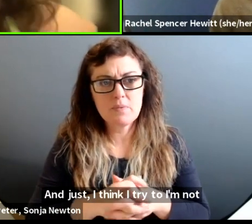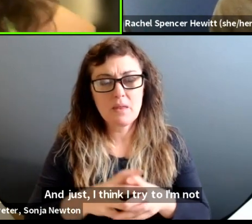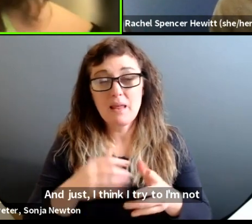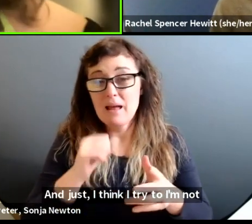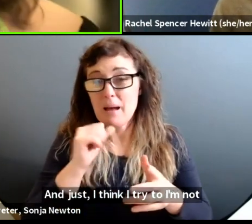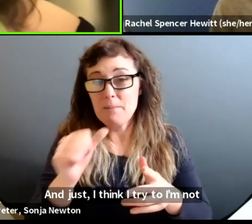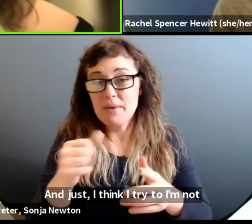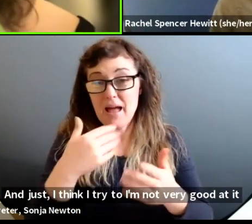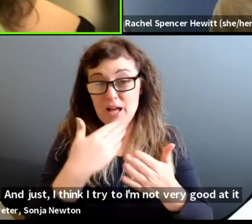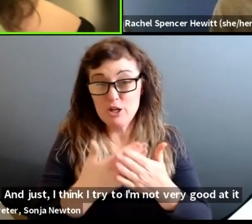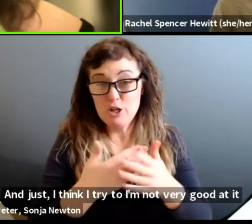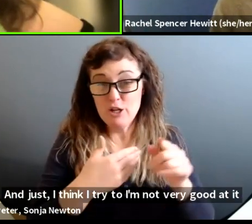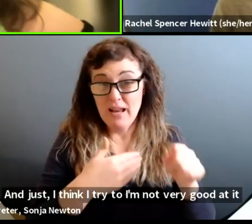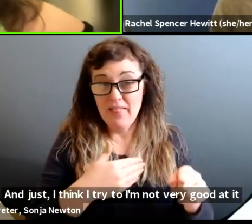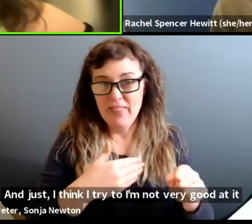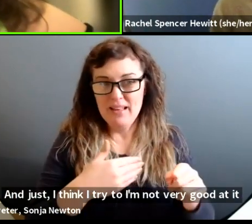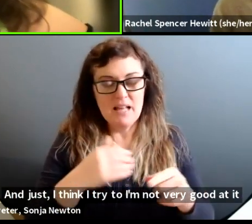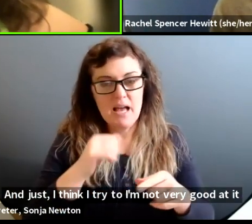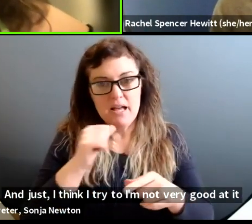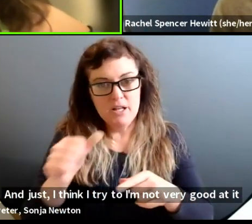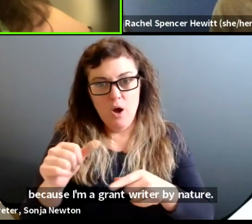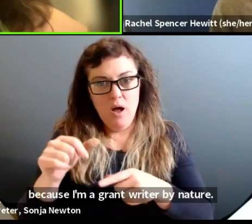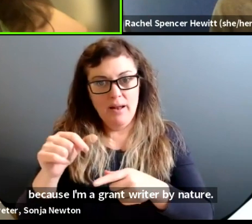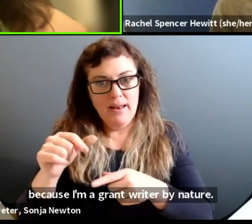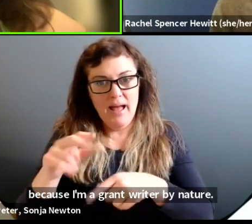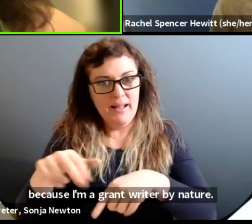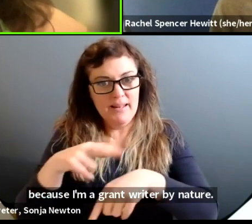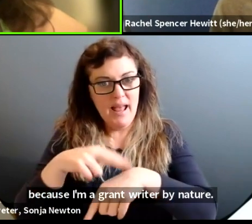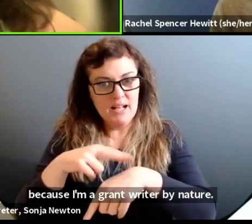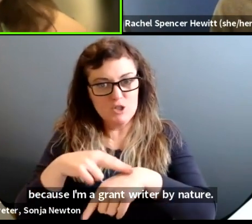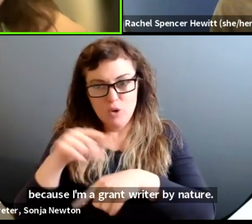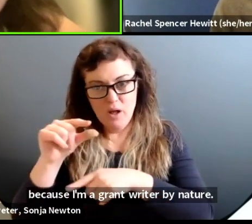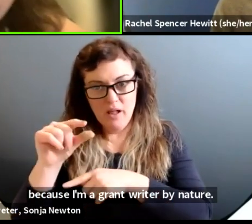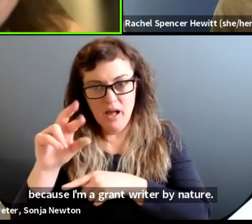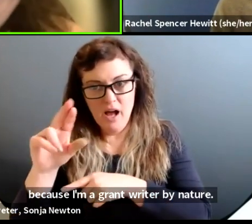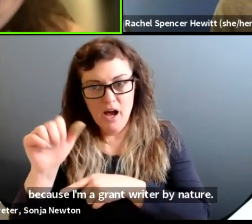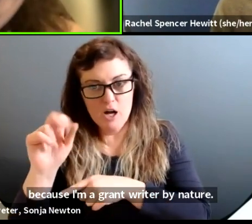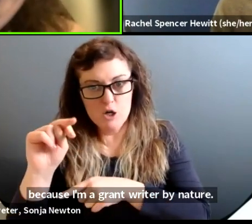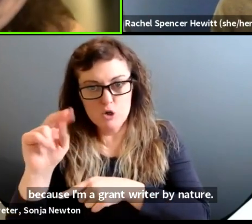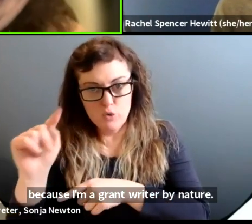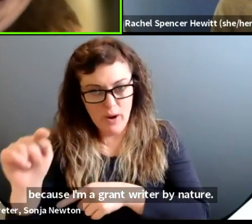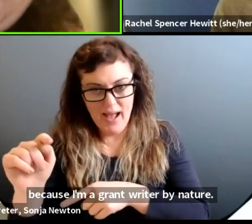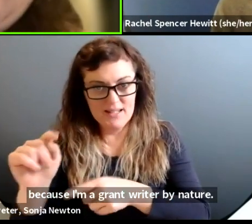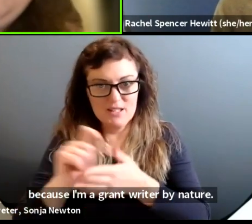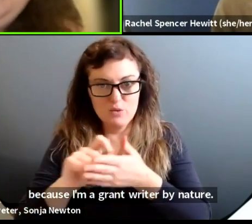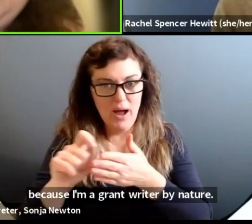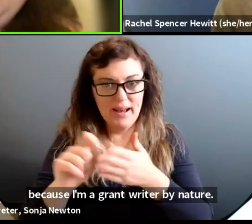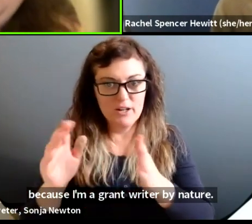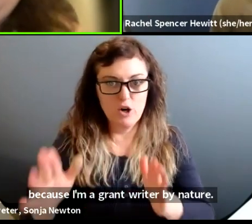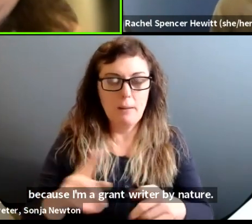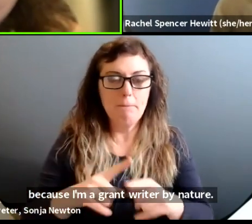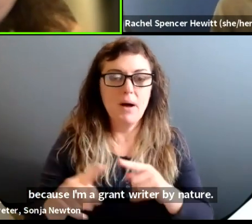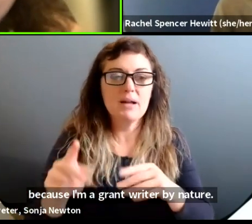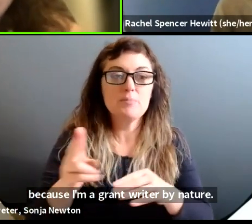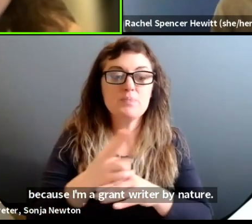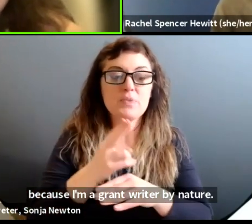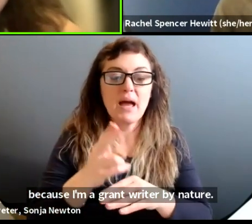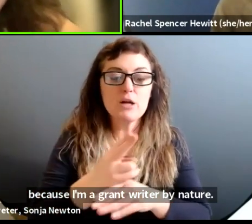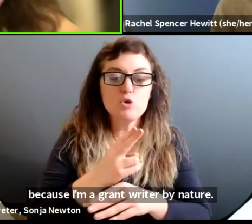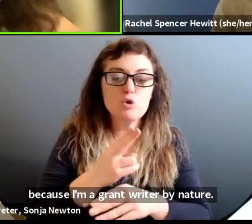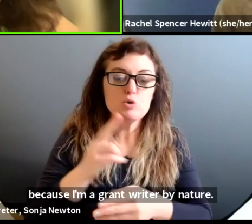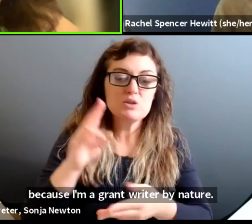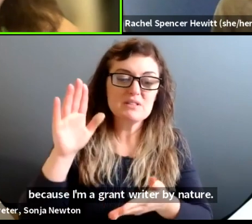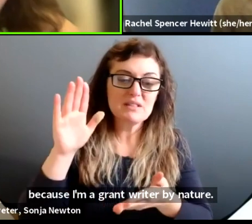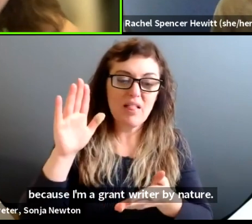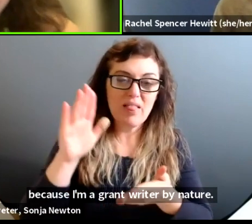a grant writer by nature. Um, but I try to use less text. Like people don't make it visually